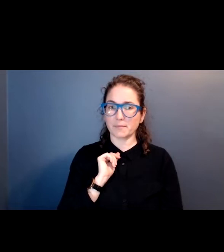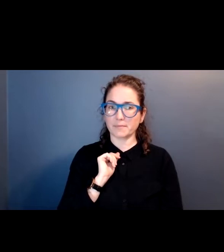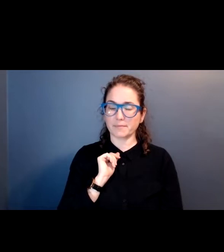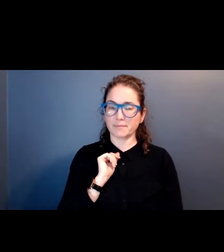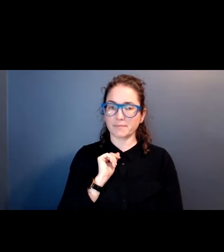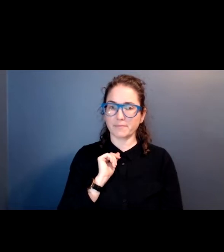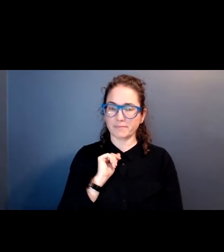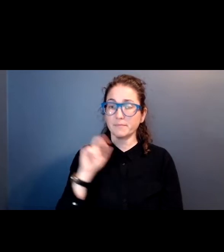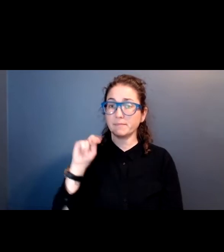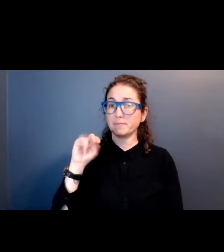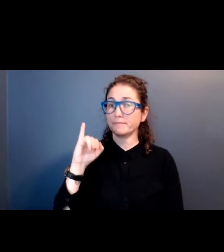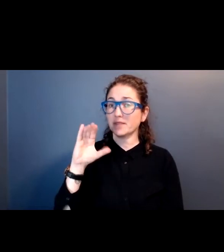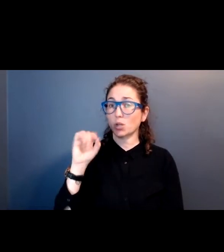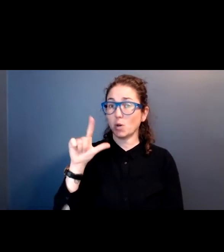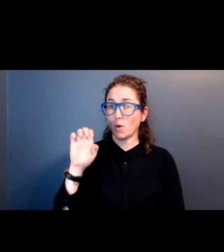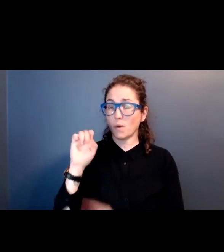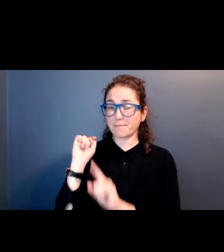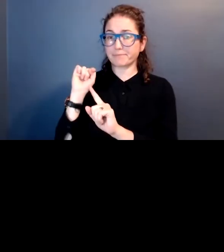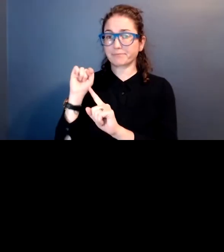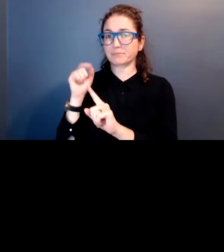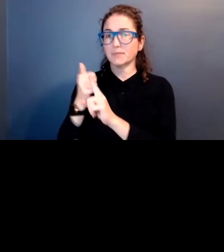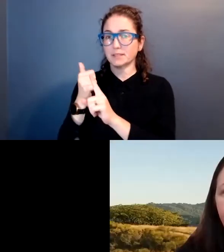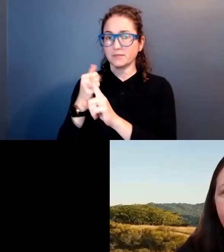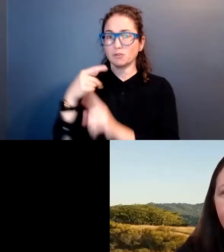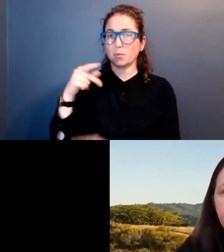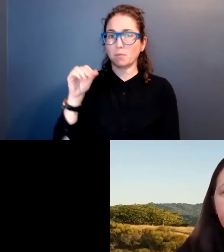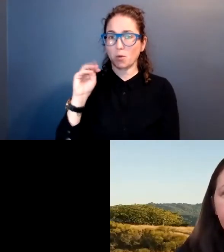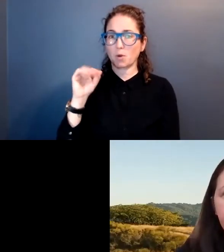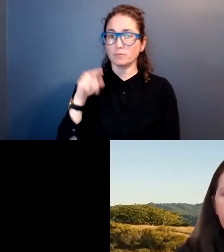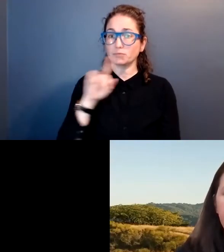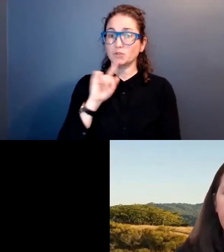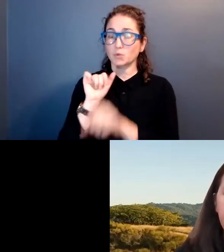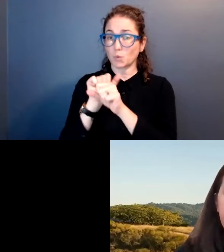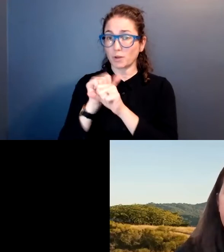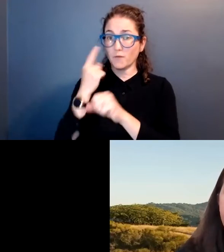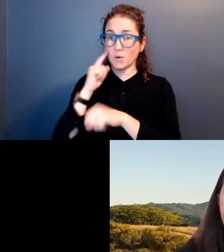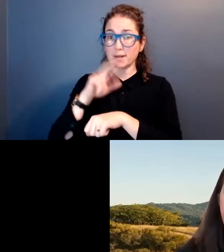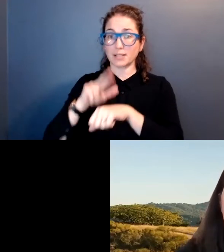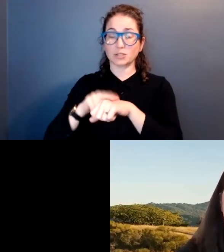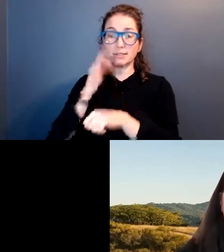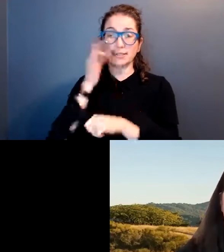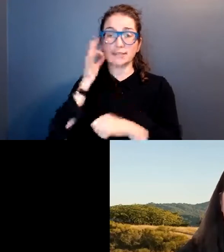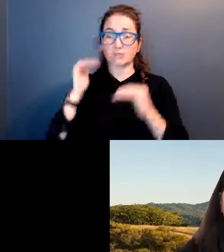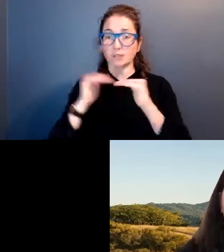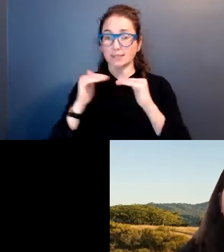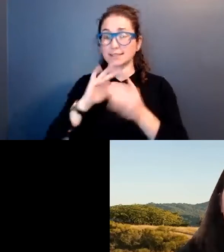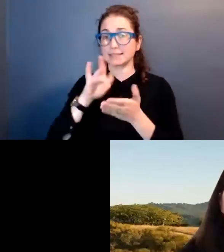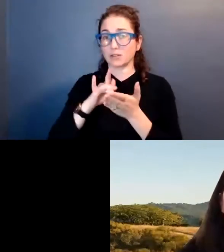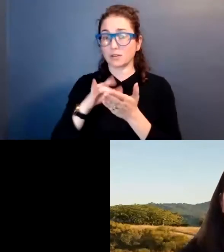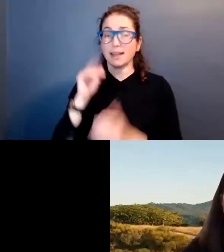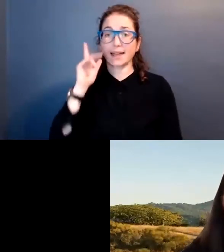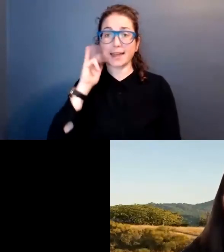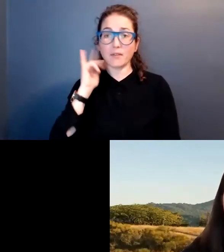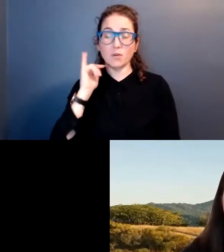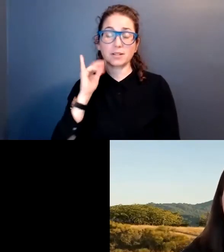Nicole Lim is a POMO and has worked for the National Indian Justice Center and the California